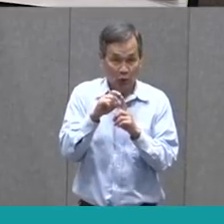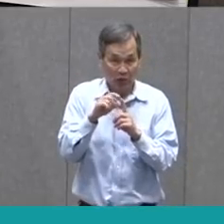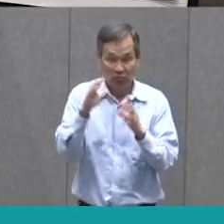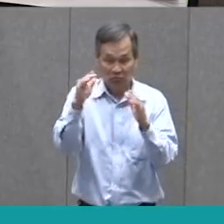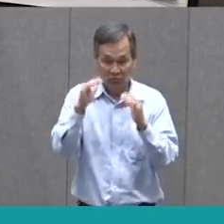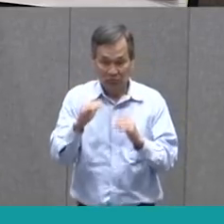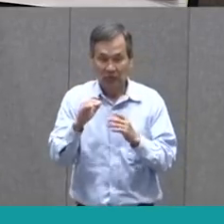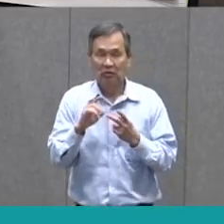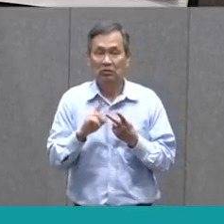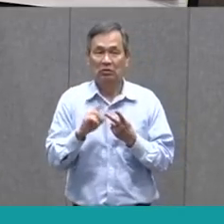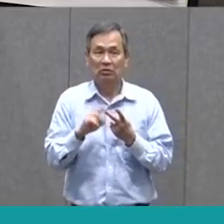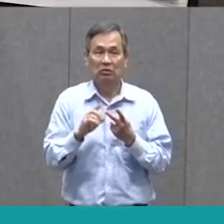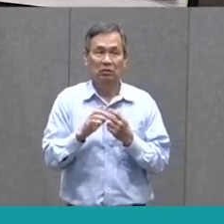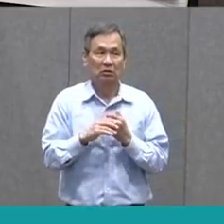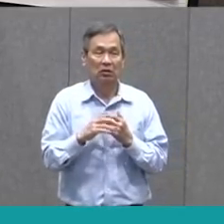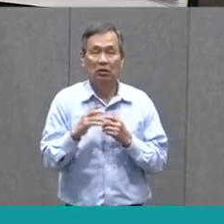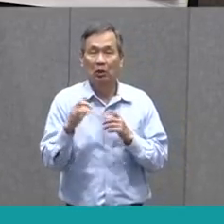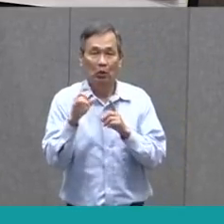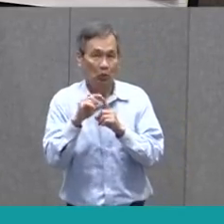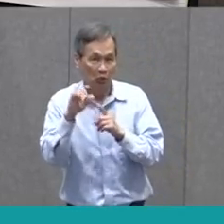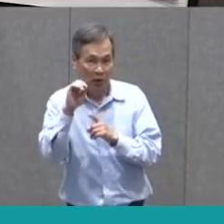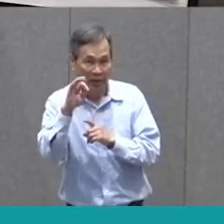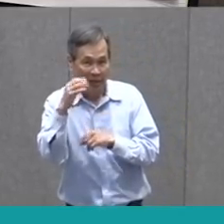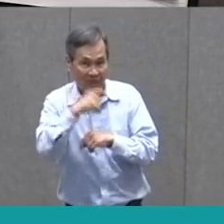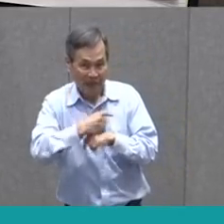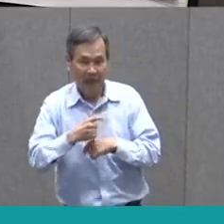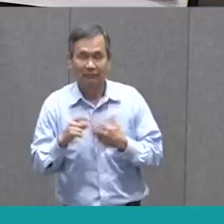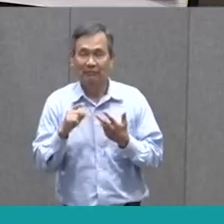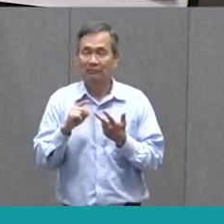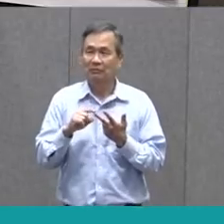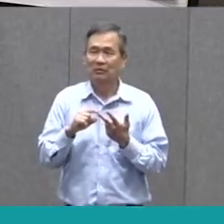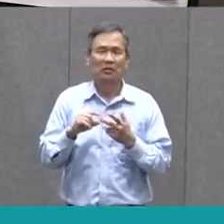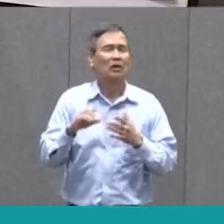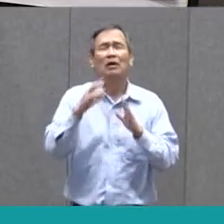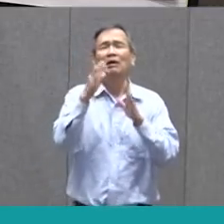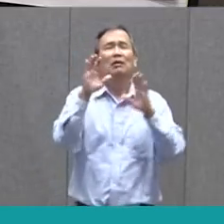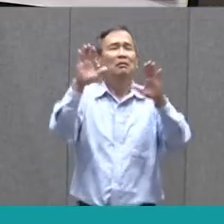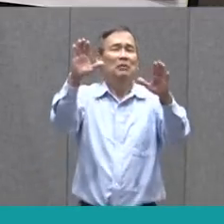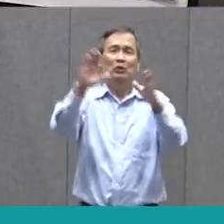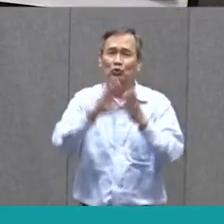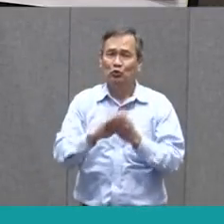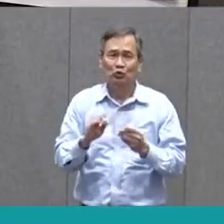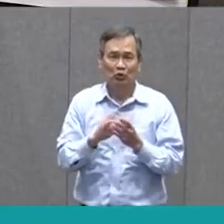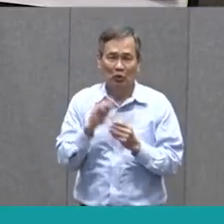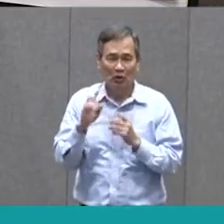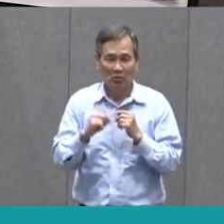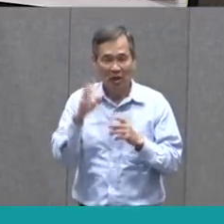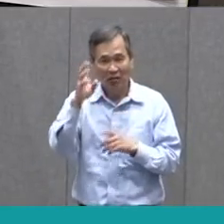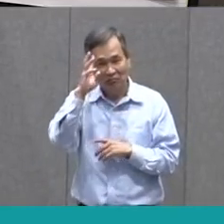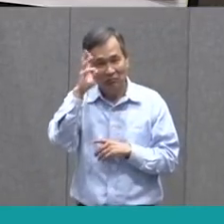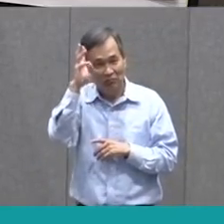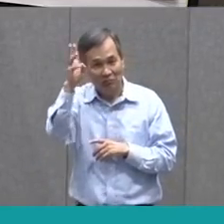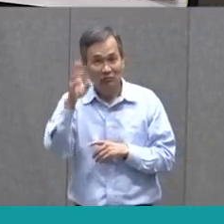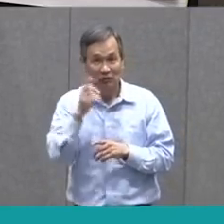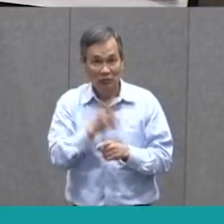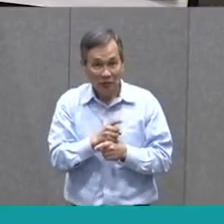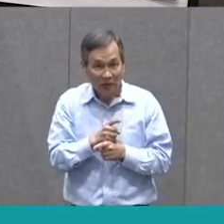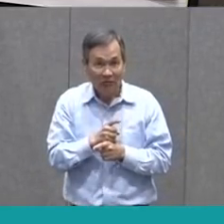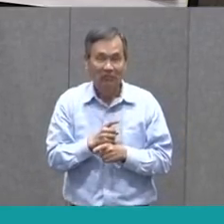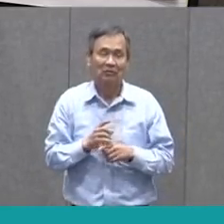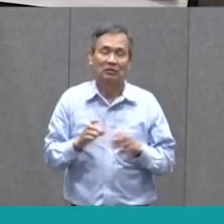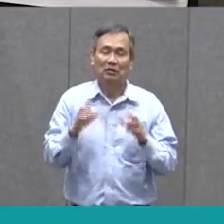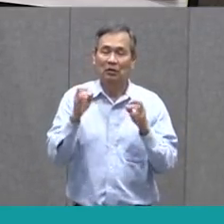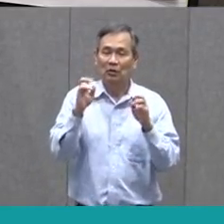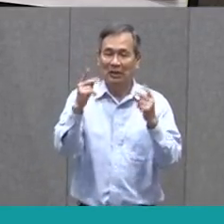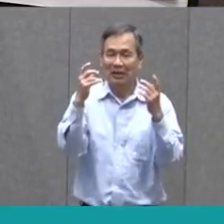listen to the word of the day, and to read an amazing story about inventions. So let's remind